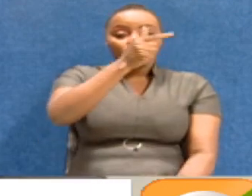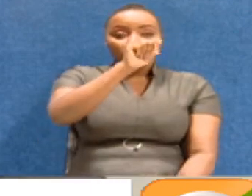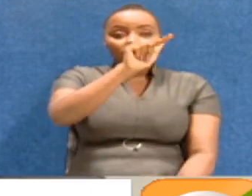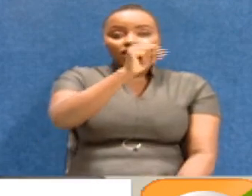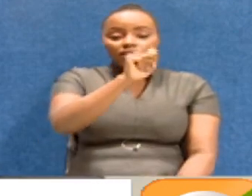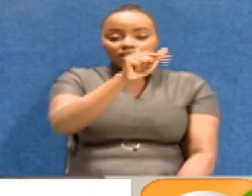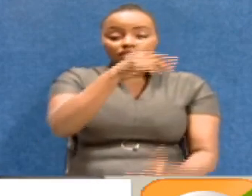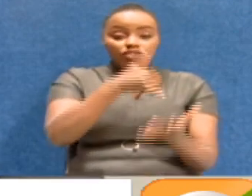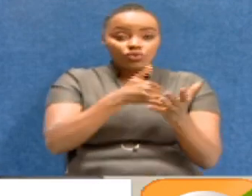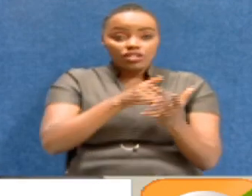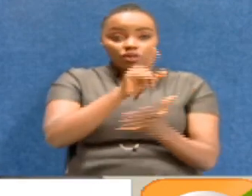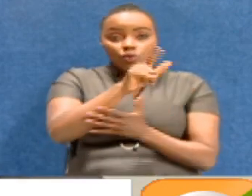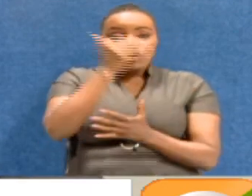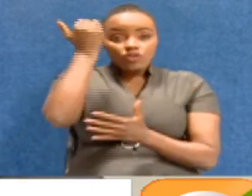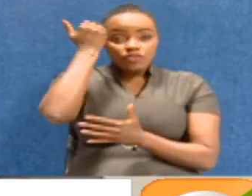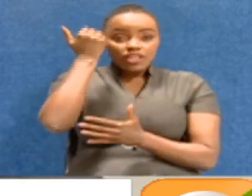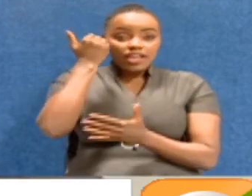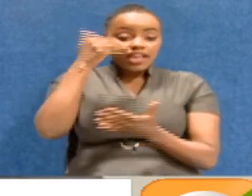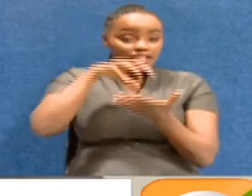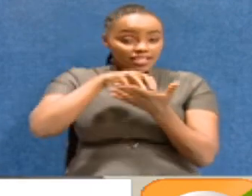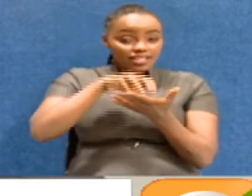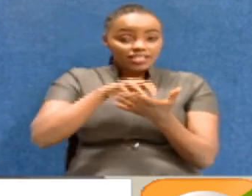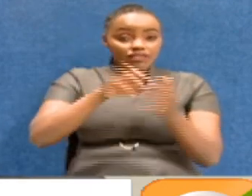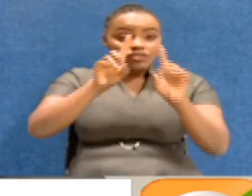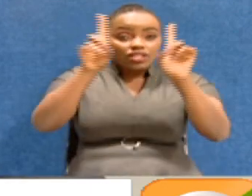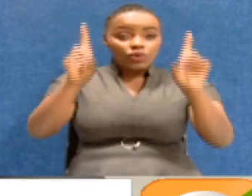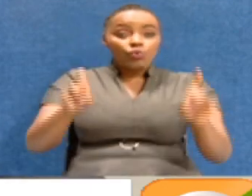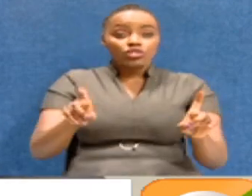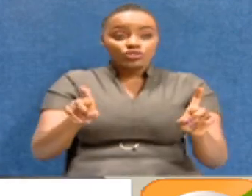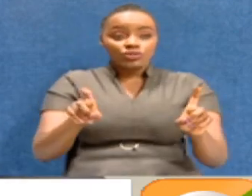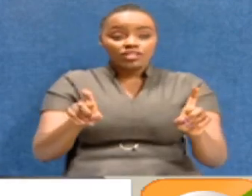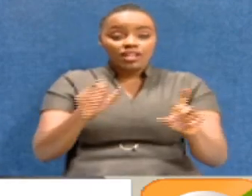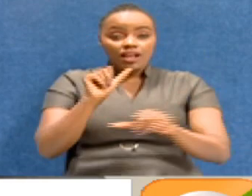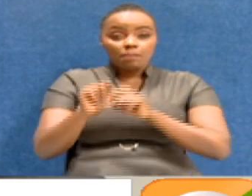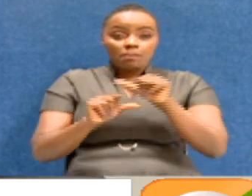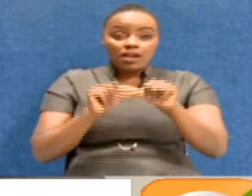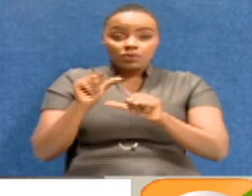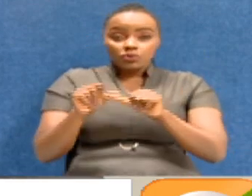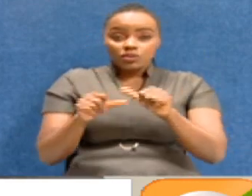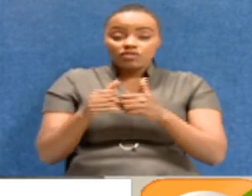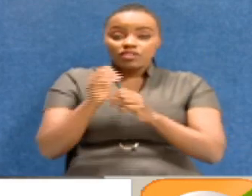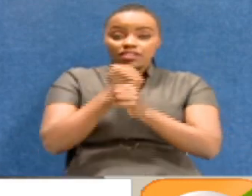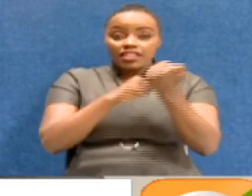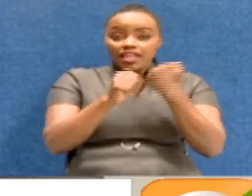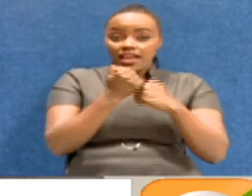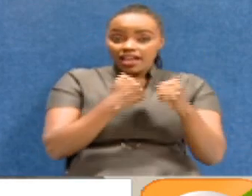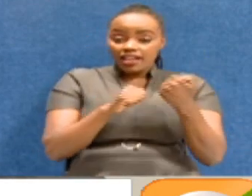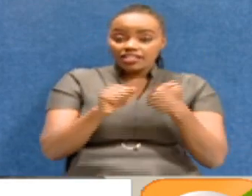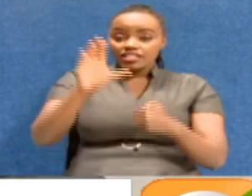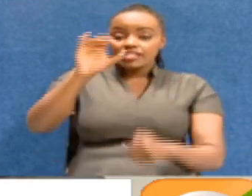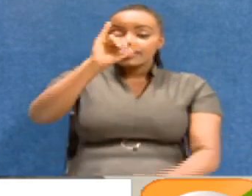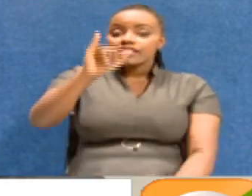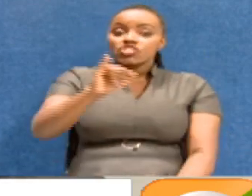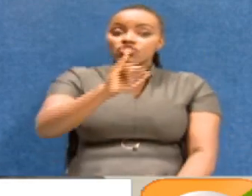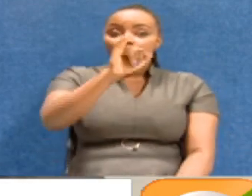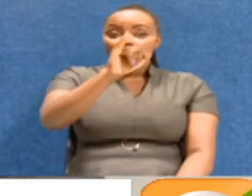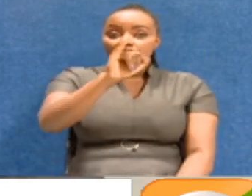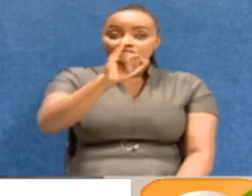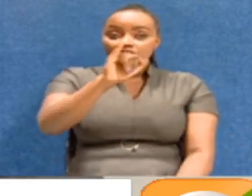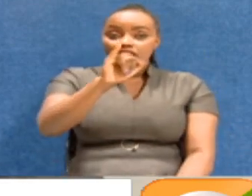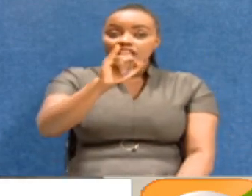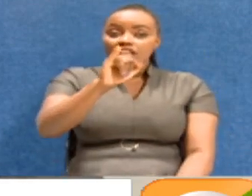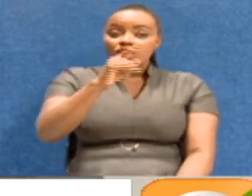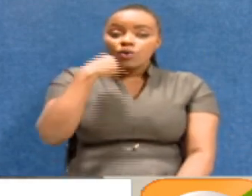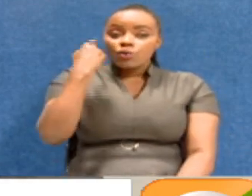those cases which are on the question of the acting chief justice. And